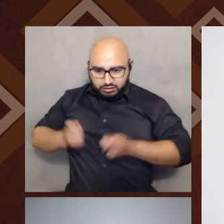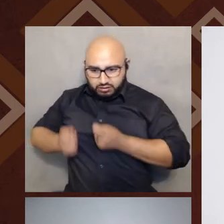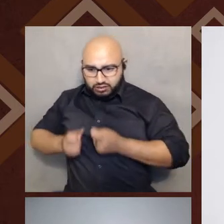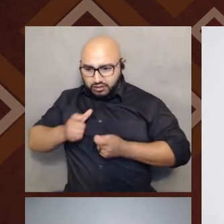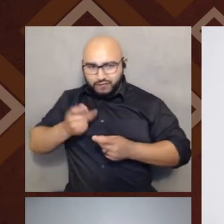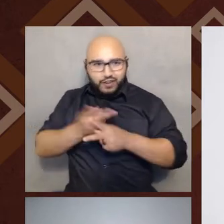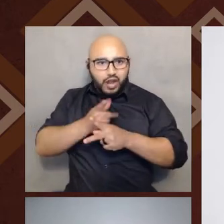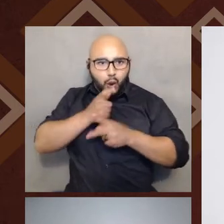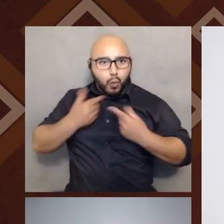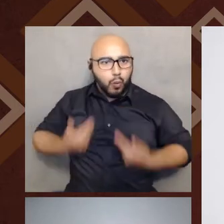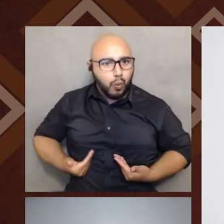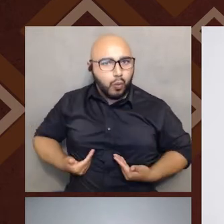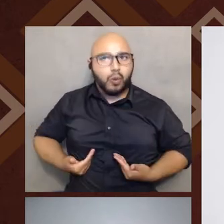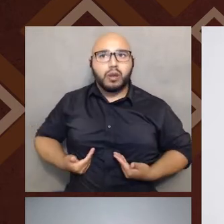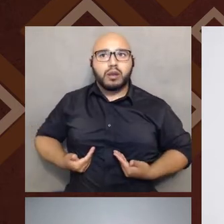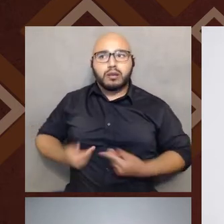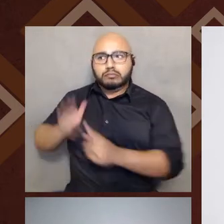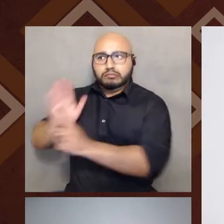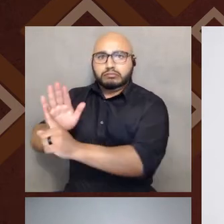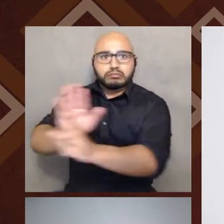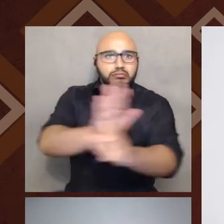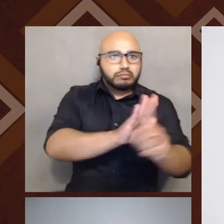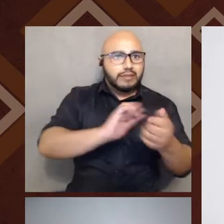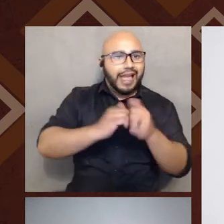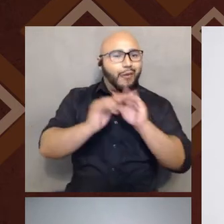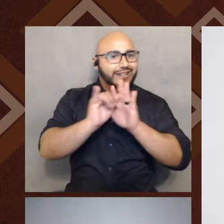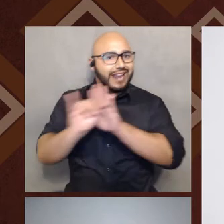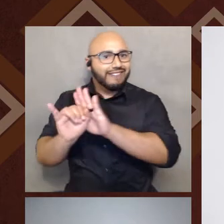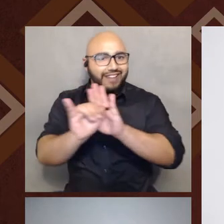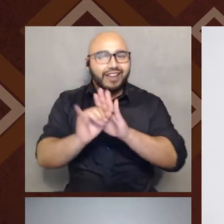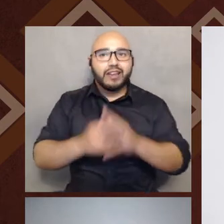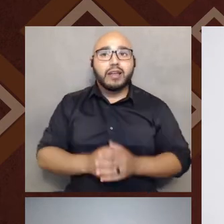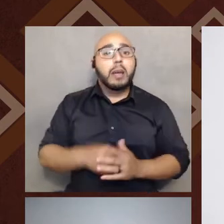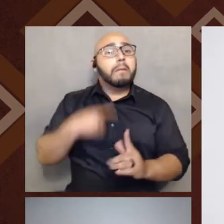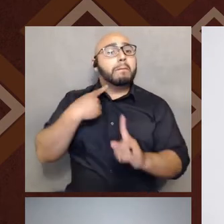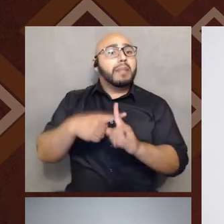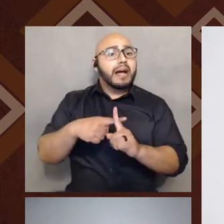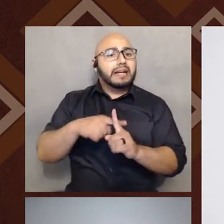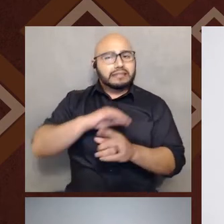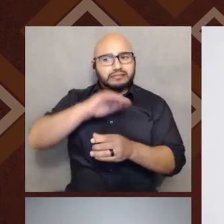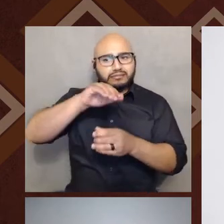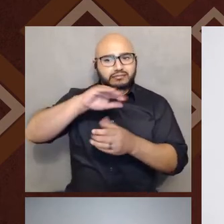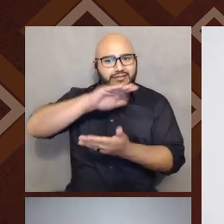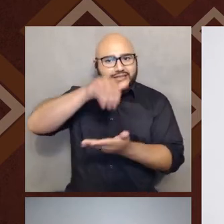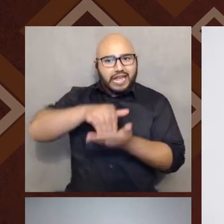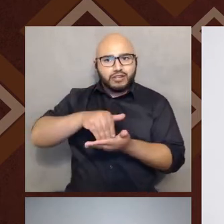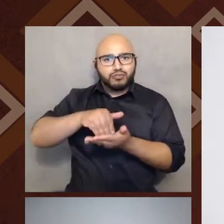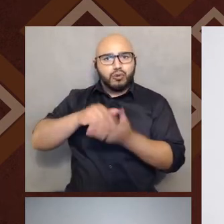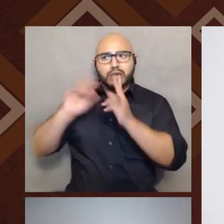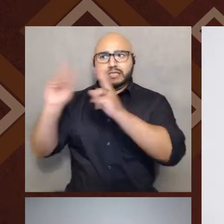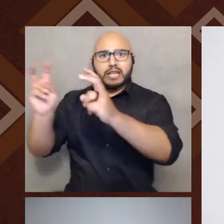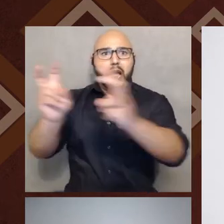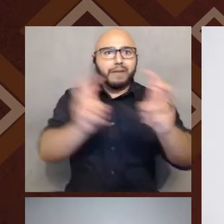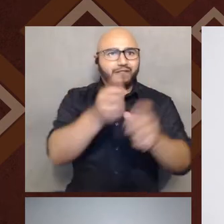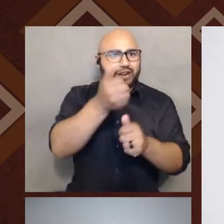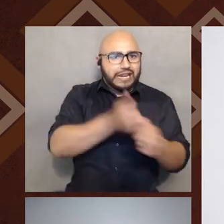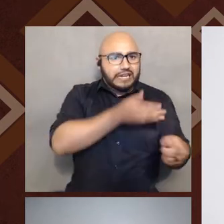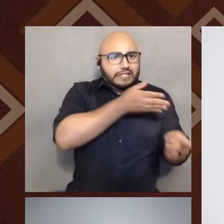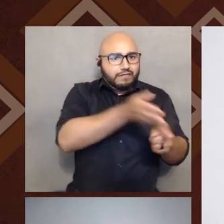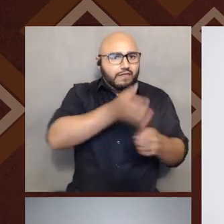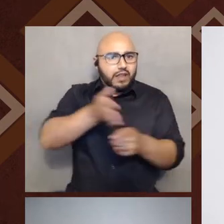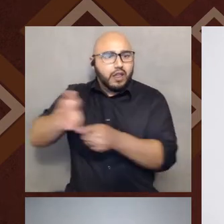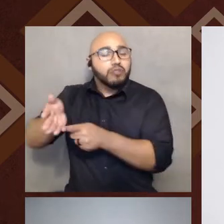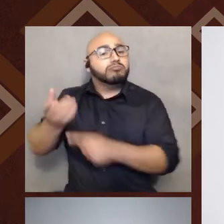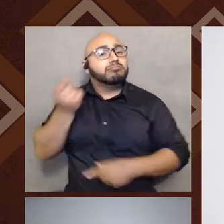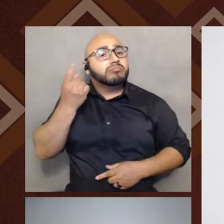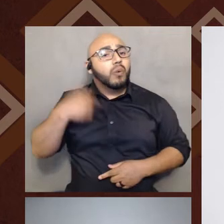they are, how they identify. And there's some central themes across all of these fields, but we're